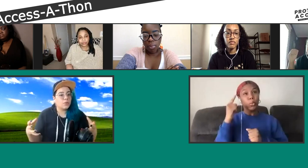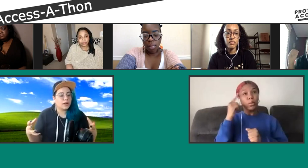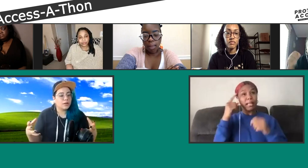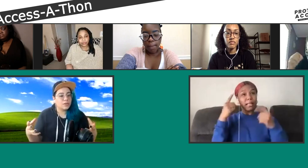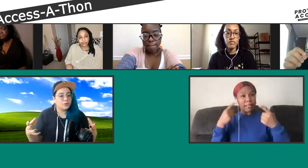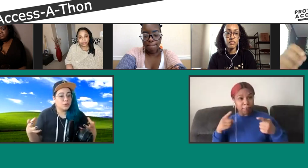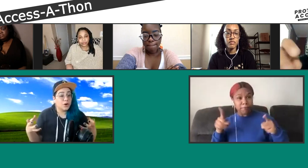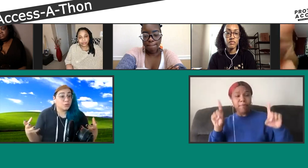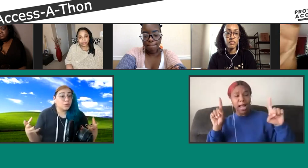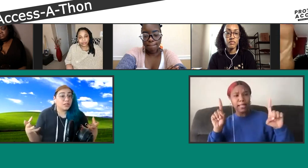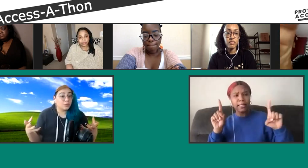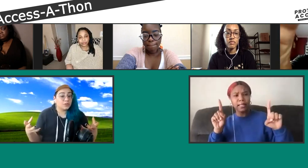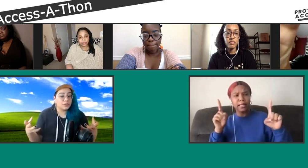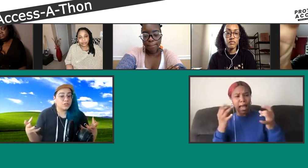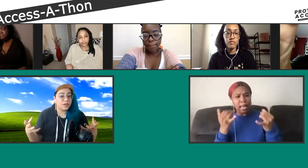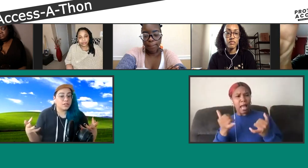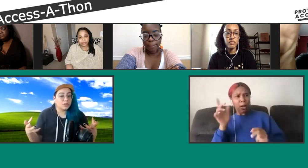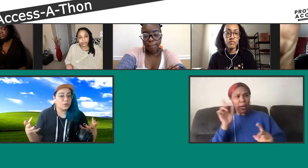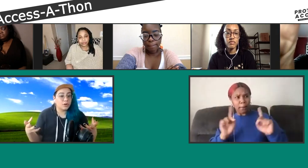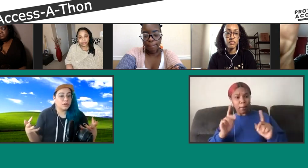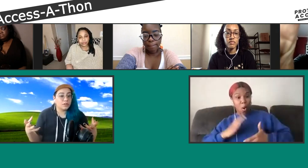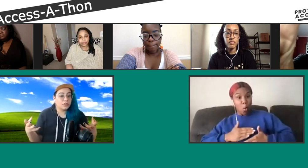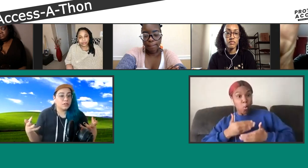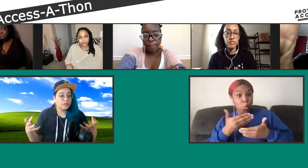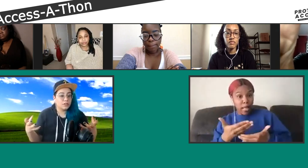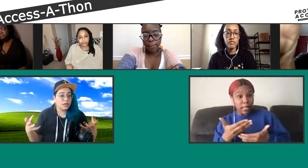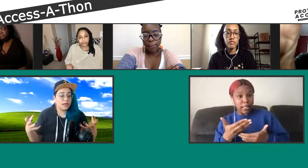point where people who are really willfully trying to ignore